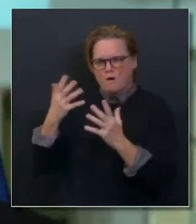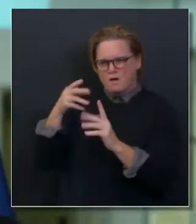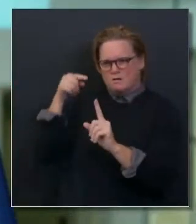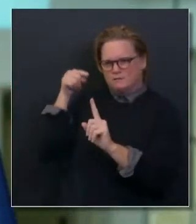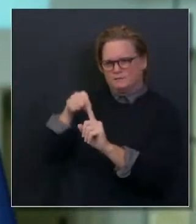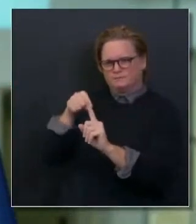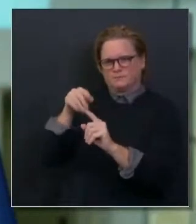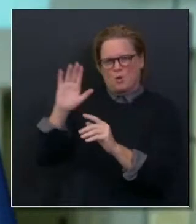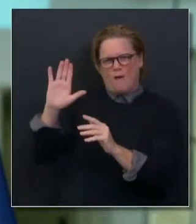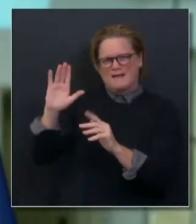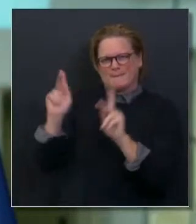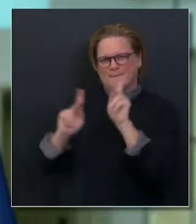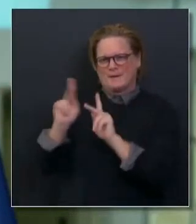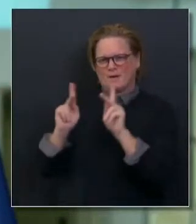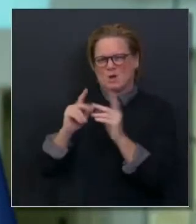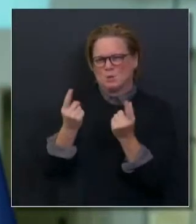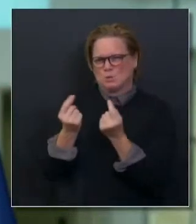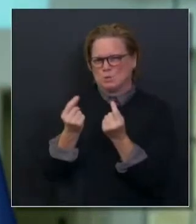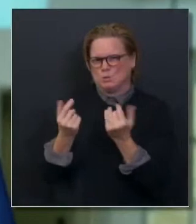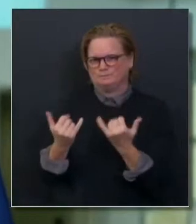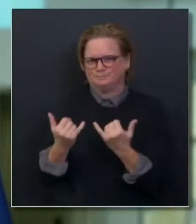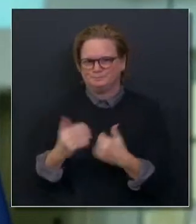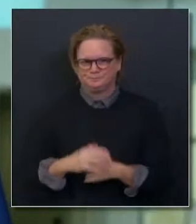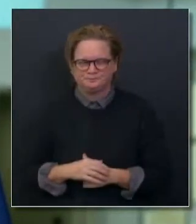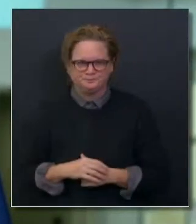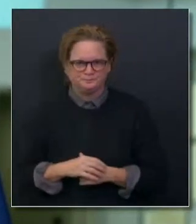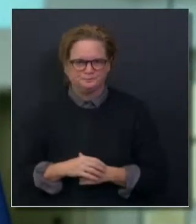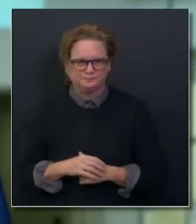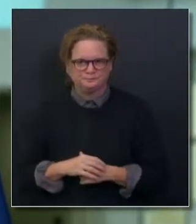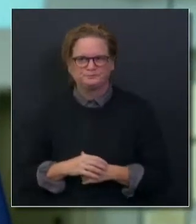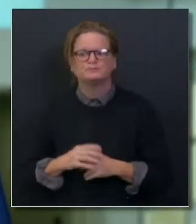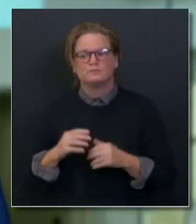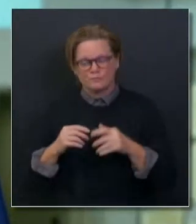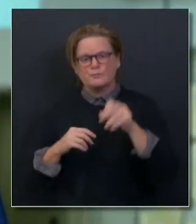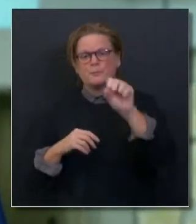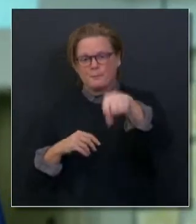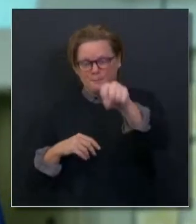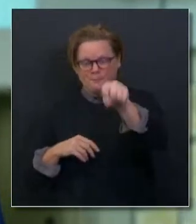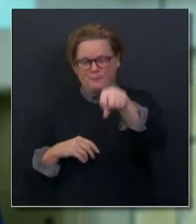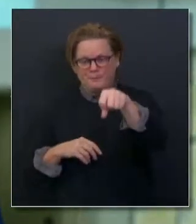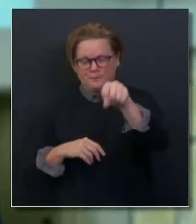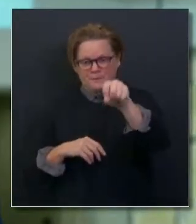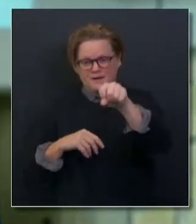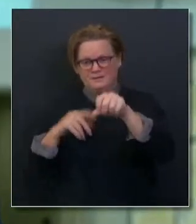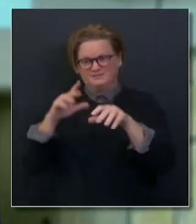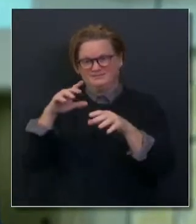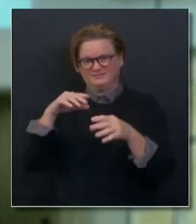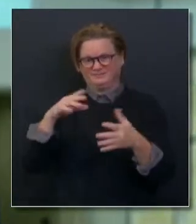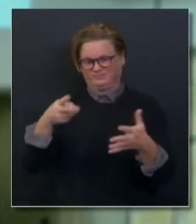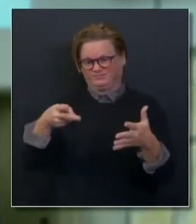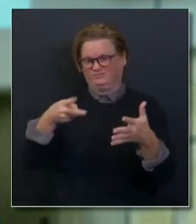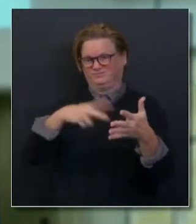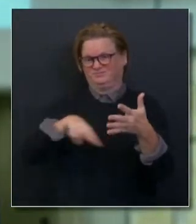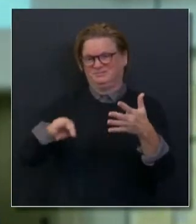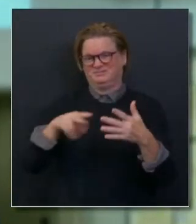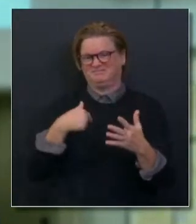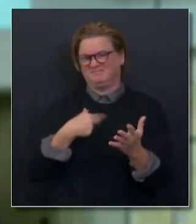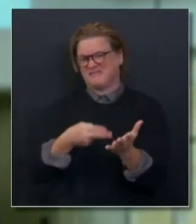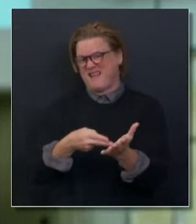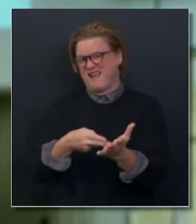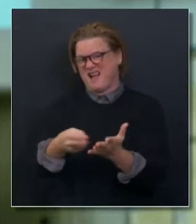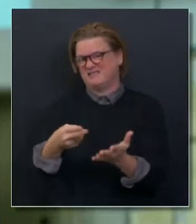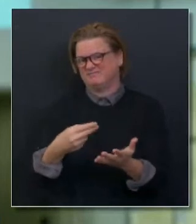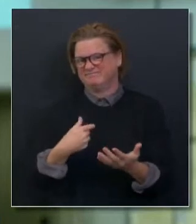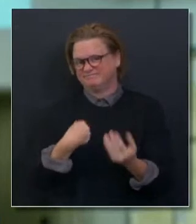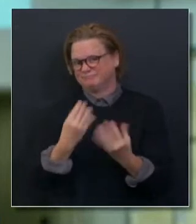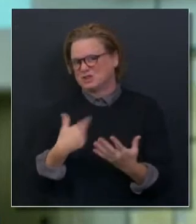Thanks again, Governor. And yes, two weeks from now, we are concerned about what our ability to